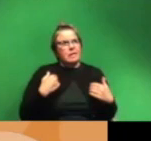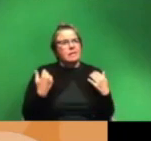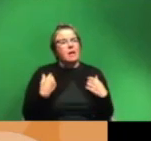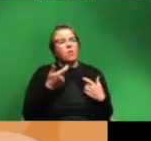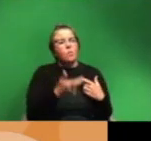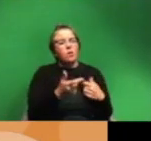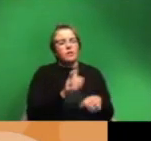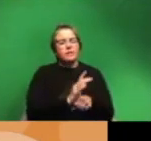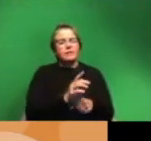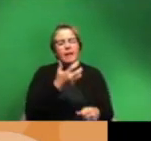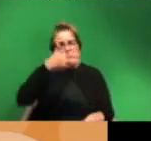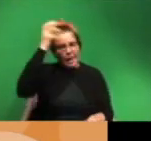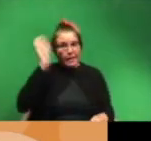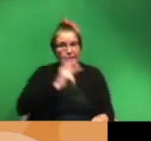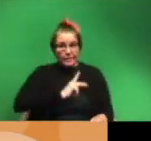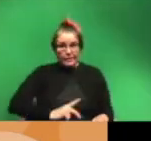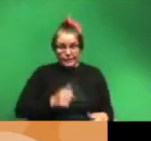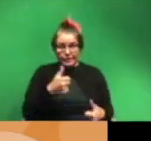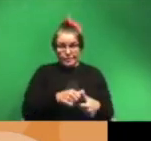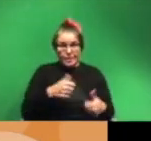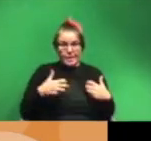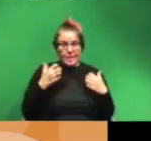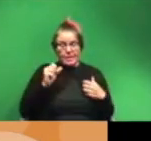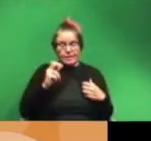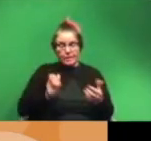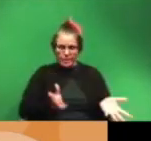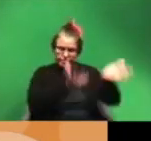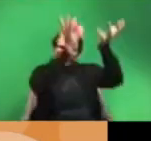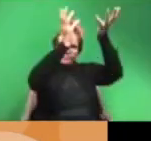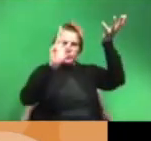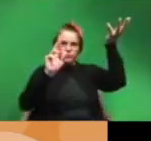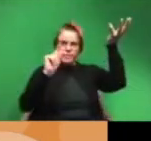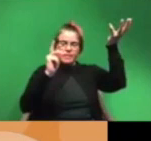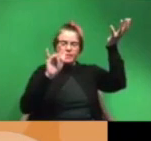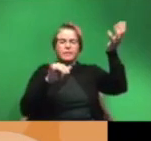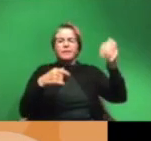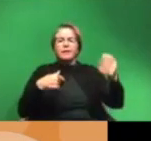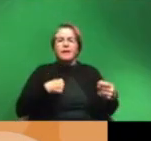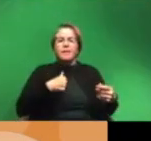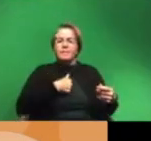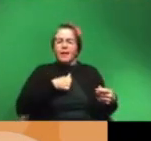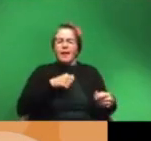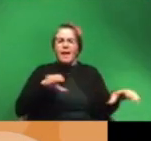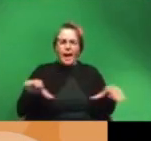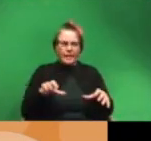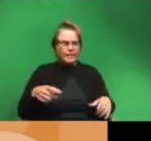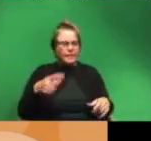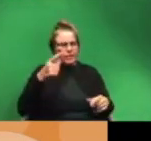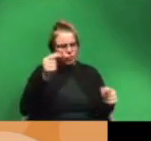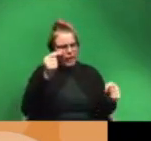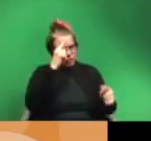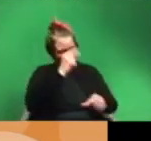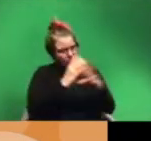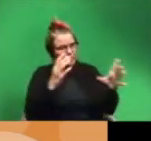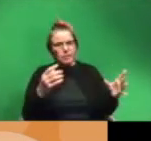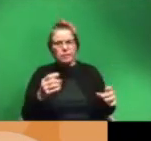from the lion king where young simba is lifted by refiki it's it's i'm not actively trying to remember that or kind of envision that but